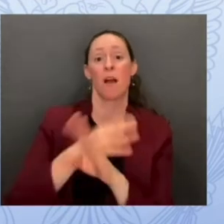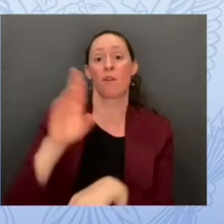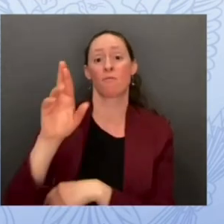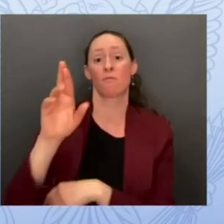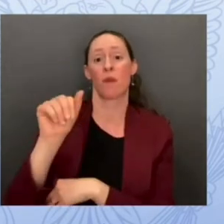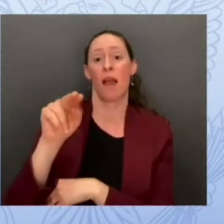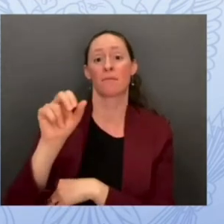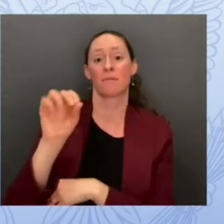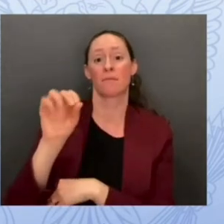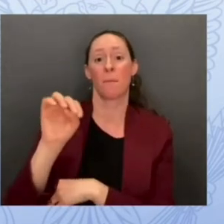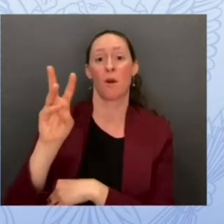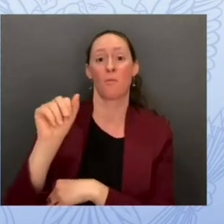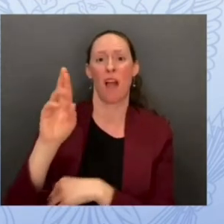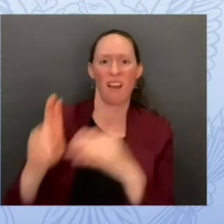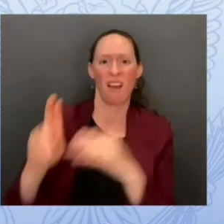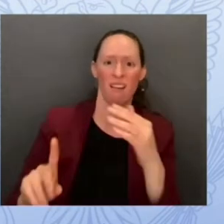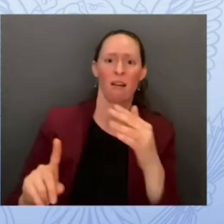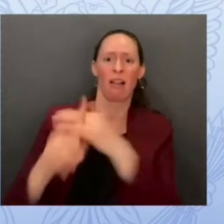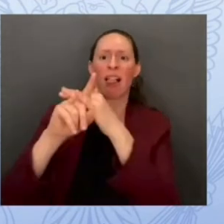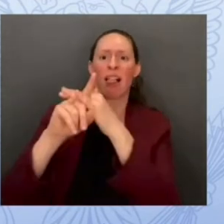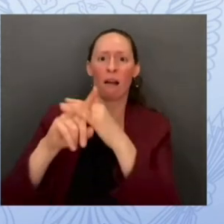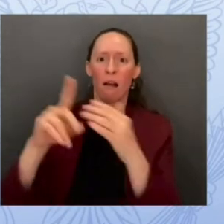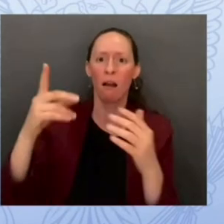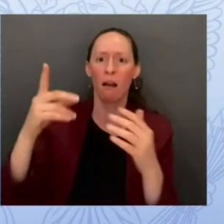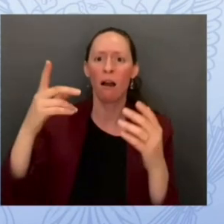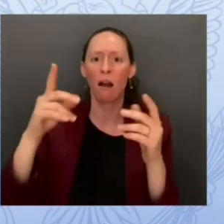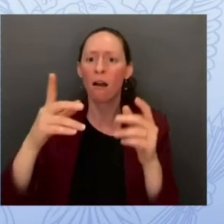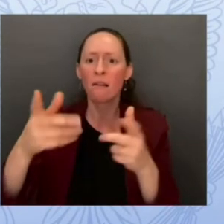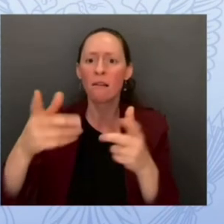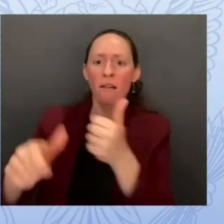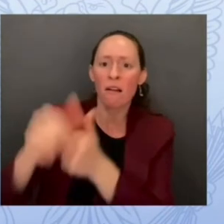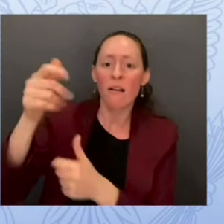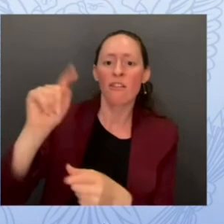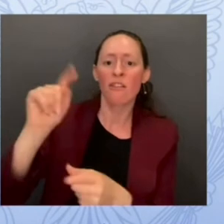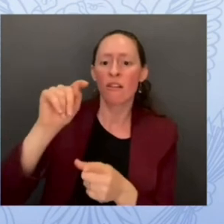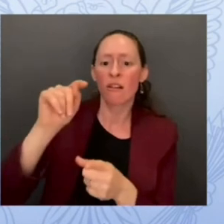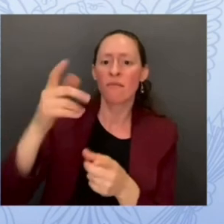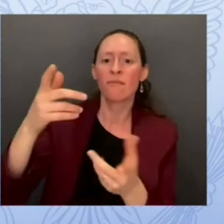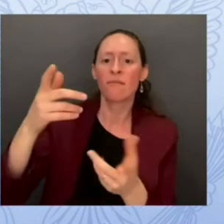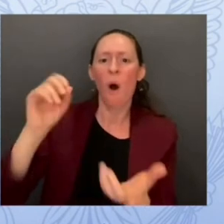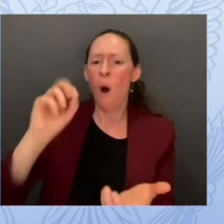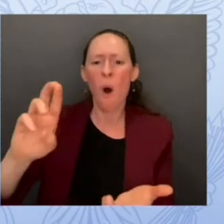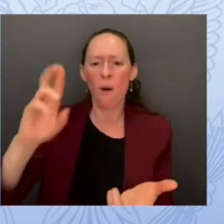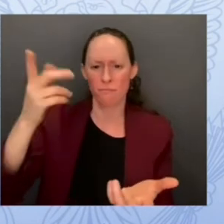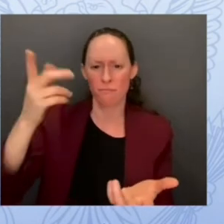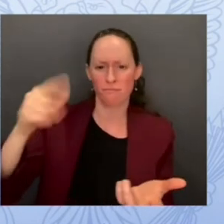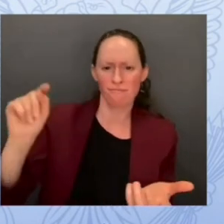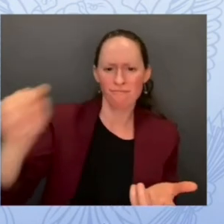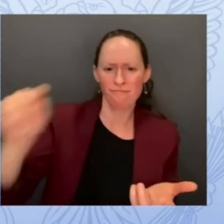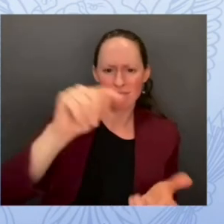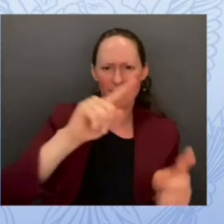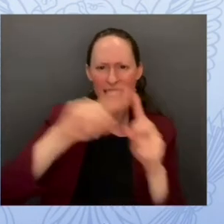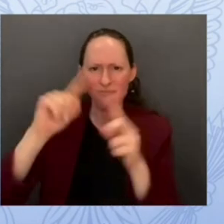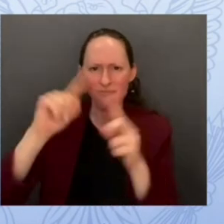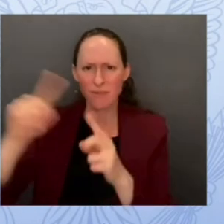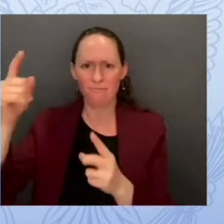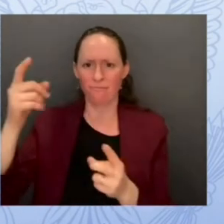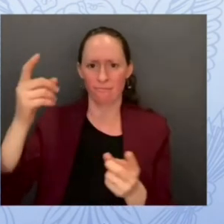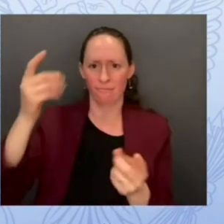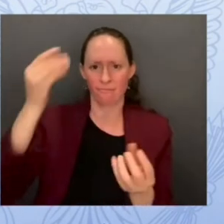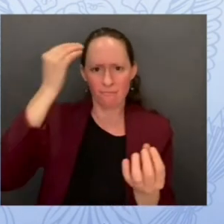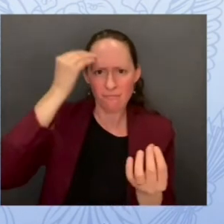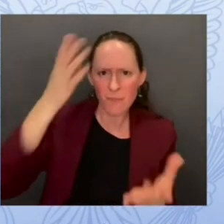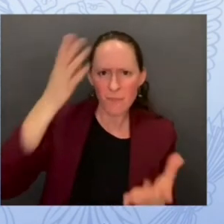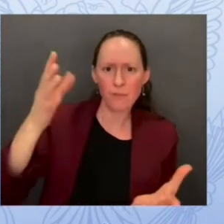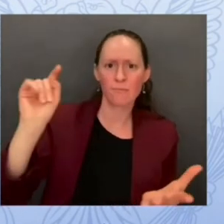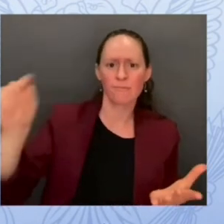intel and industry who are seeing ransomware being laid down and then we call out using our field personnel and we say hey there's